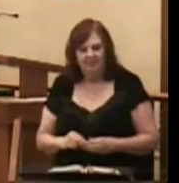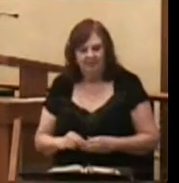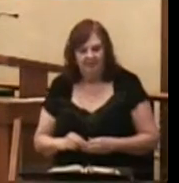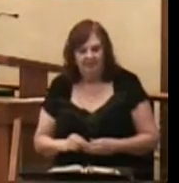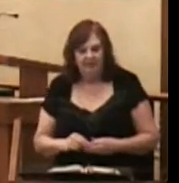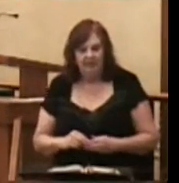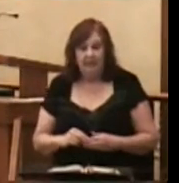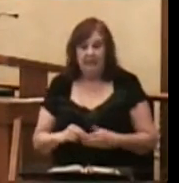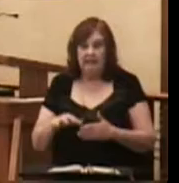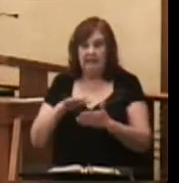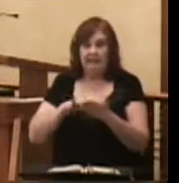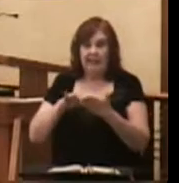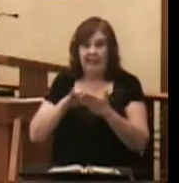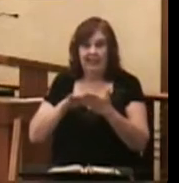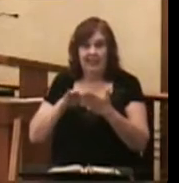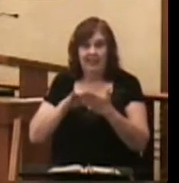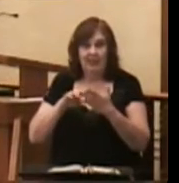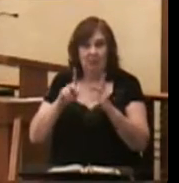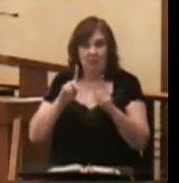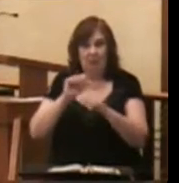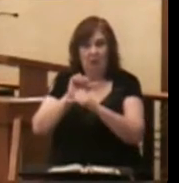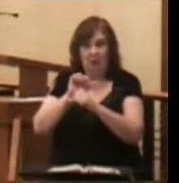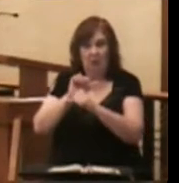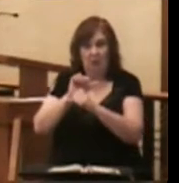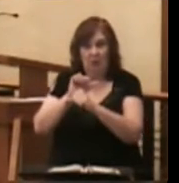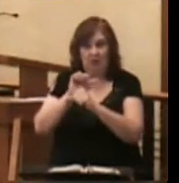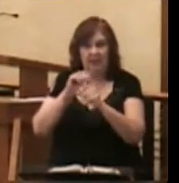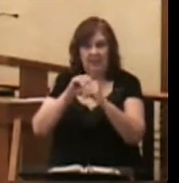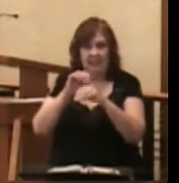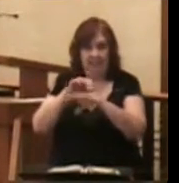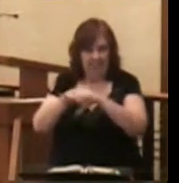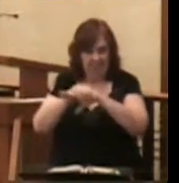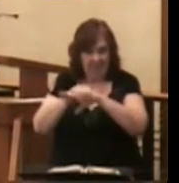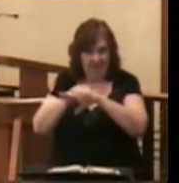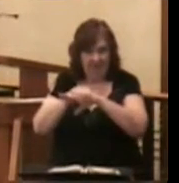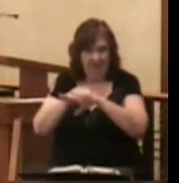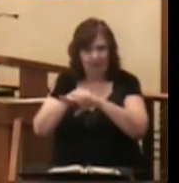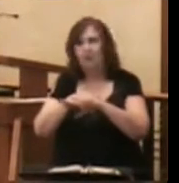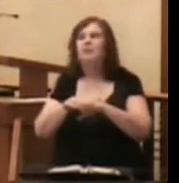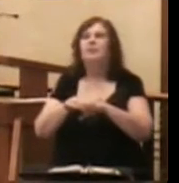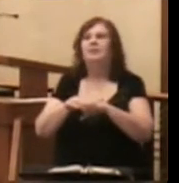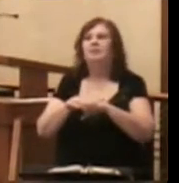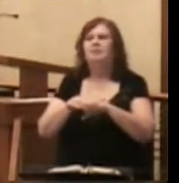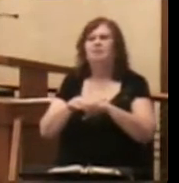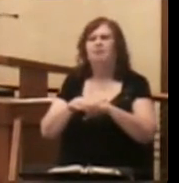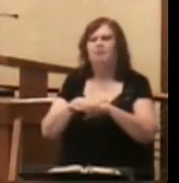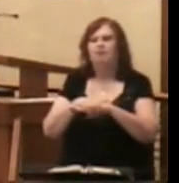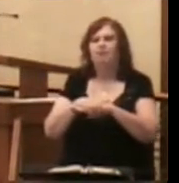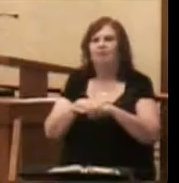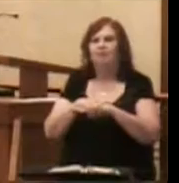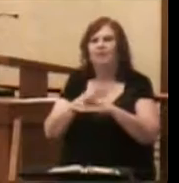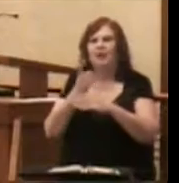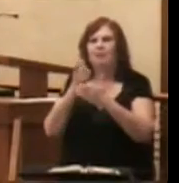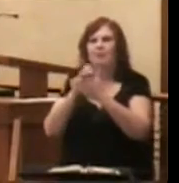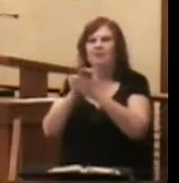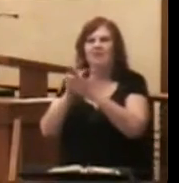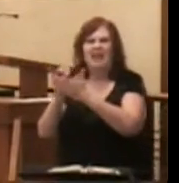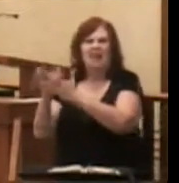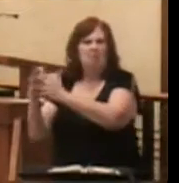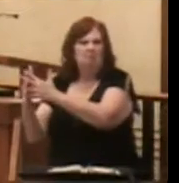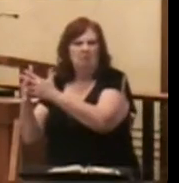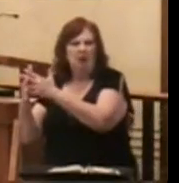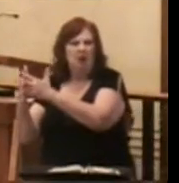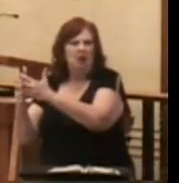A study was done of workers in the United Kingdom. I have little reason to believe that workers in America